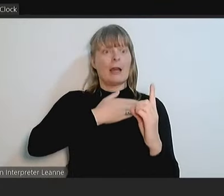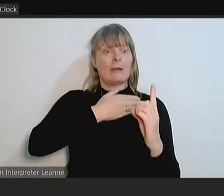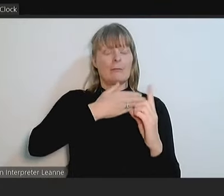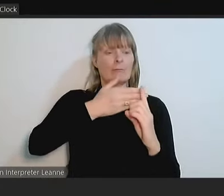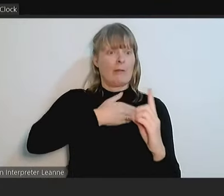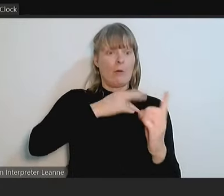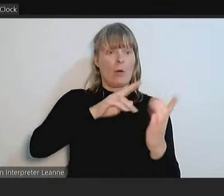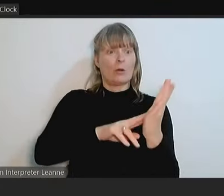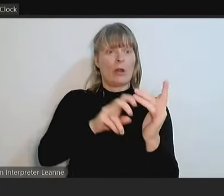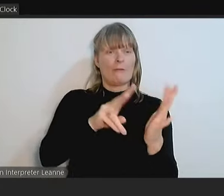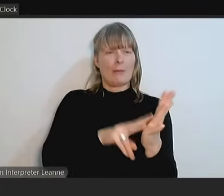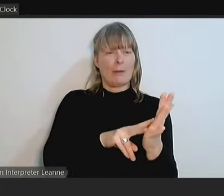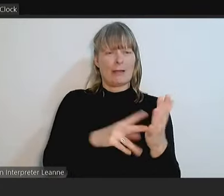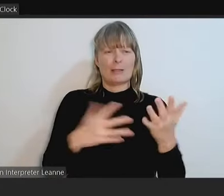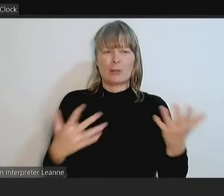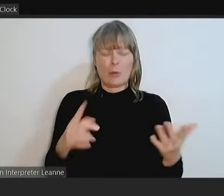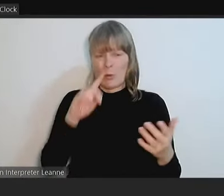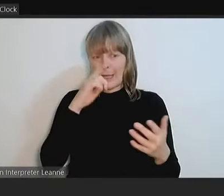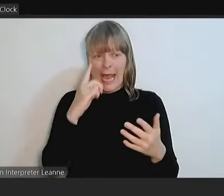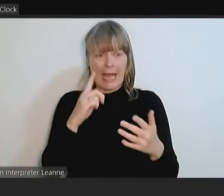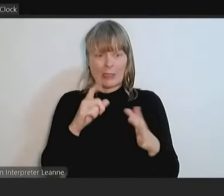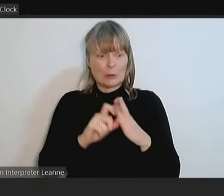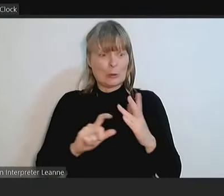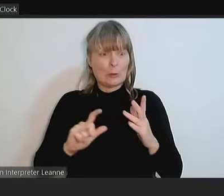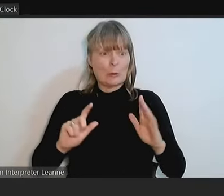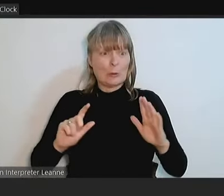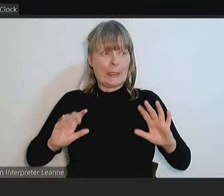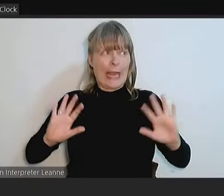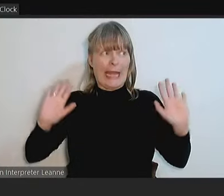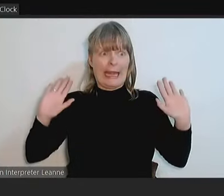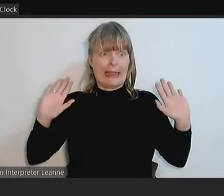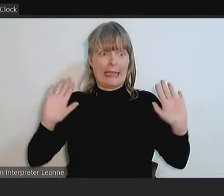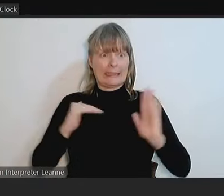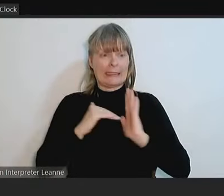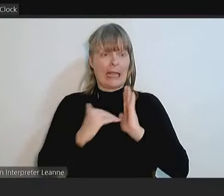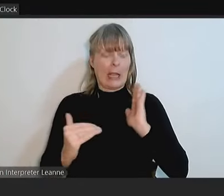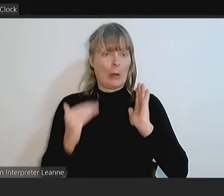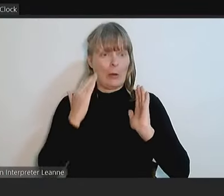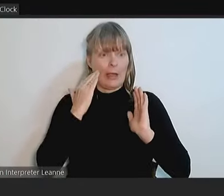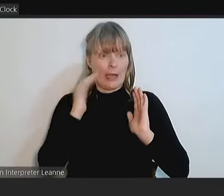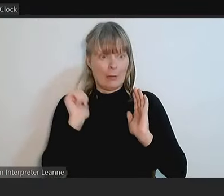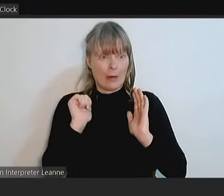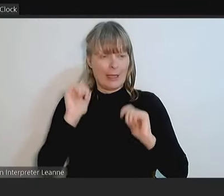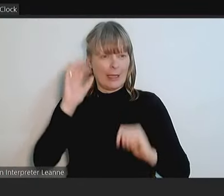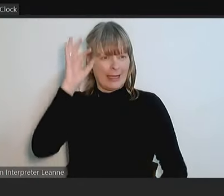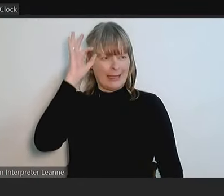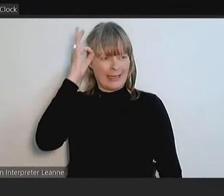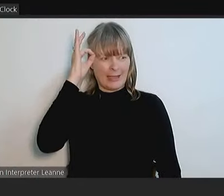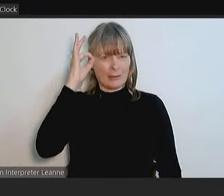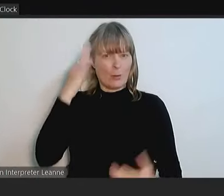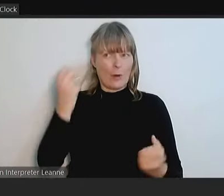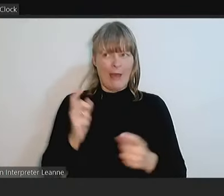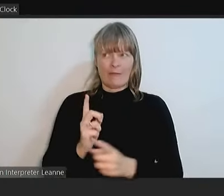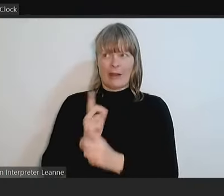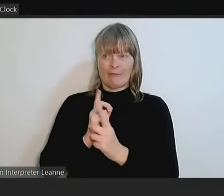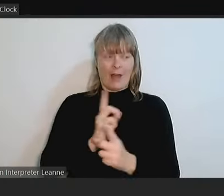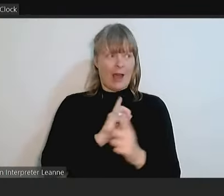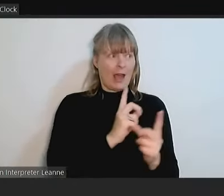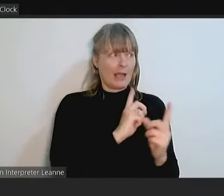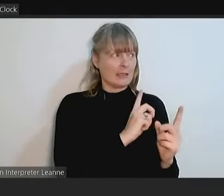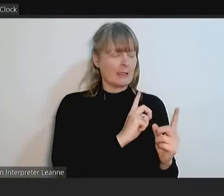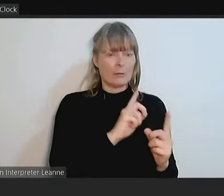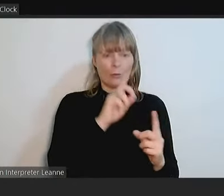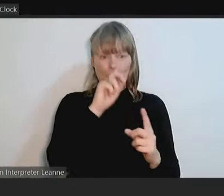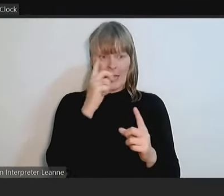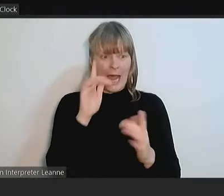to this item is a fallacy because nothing, as I believe Council has already been advised on numerous occasions, nothing can actually happen in relation to this